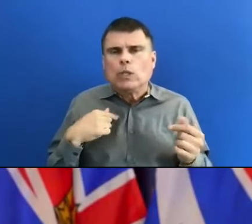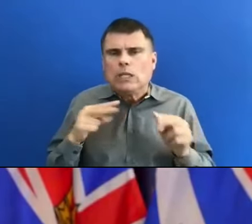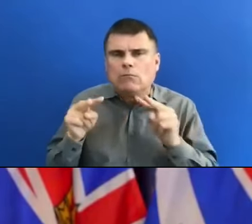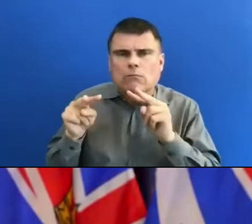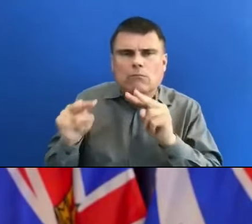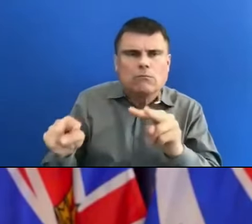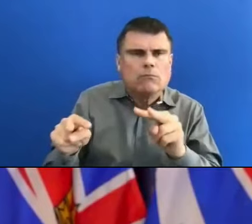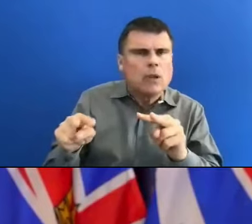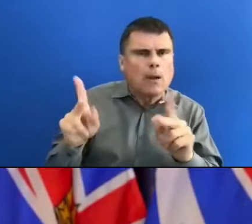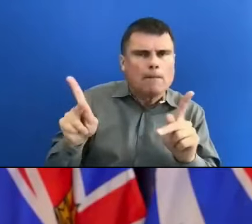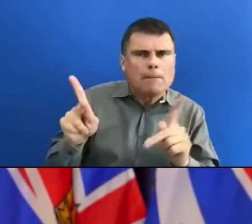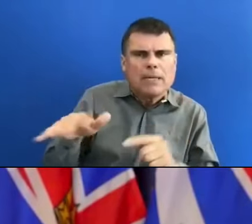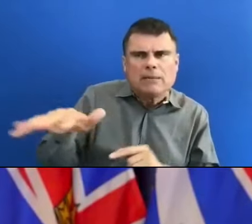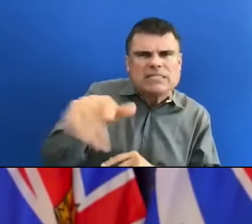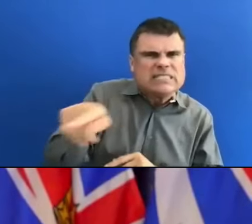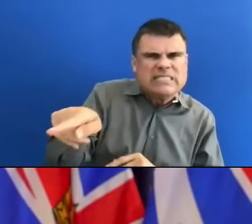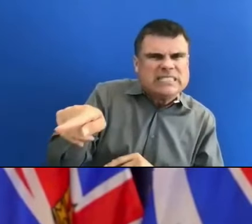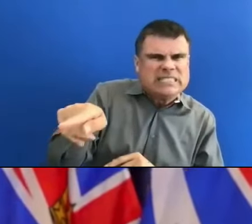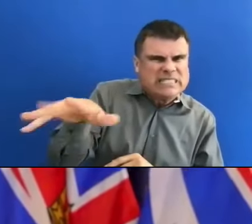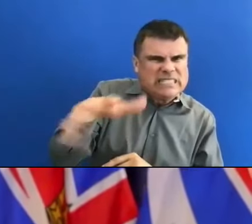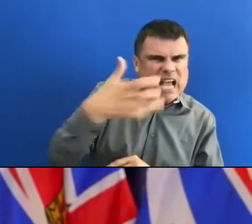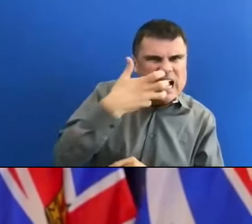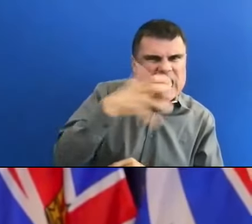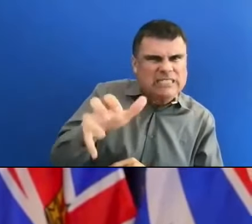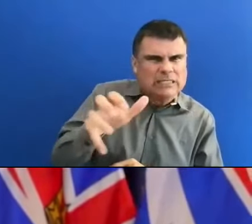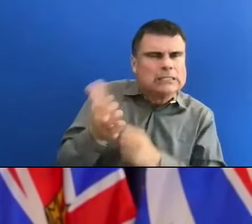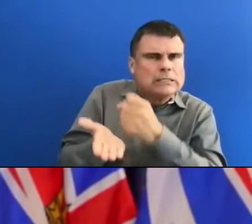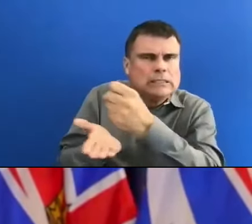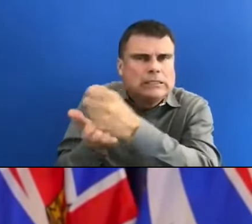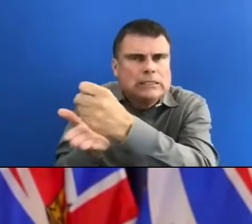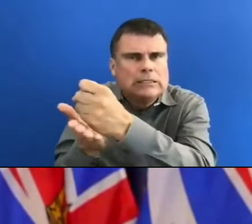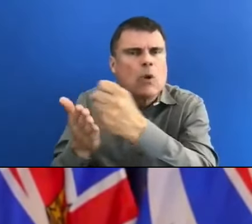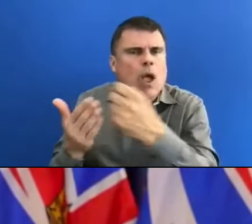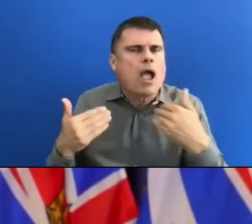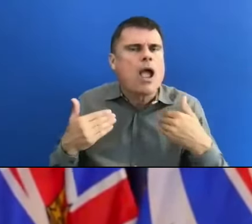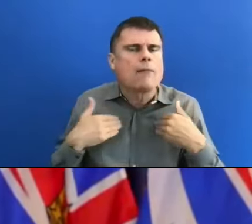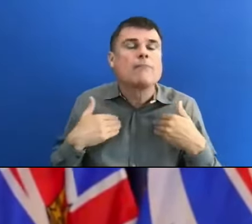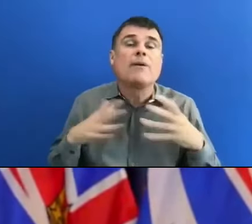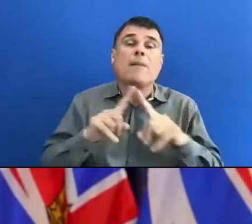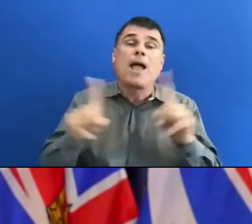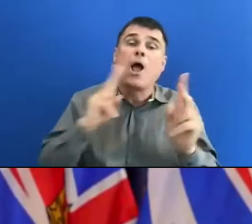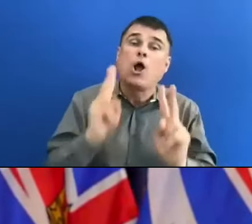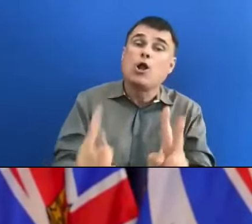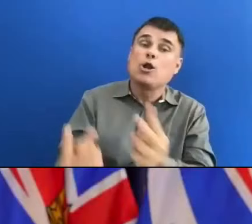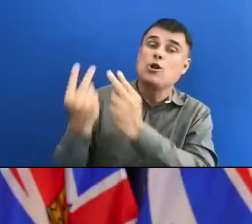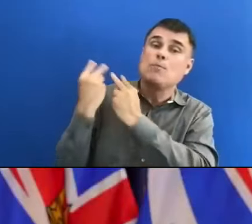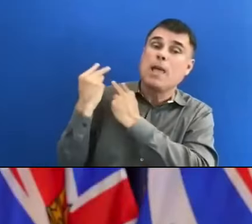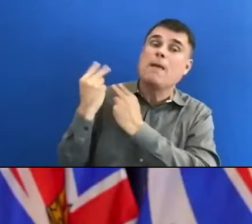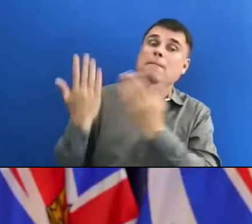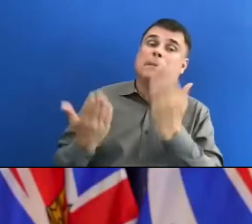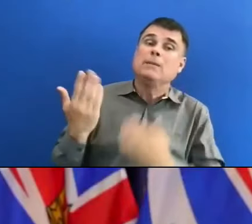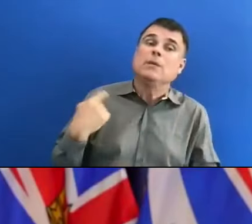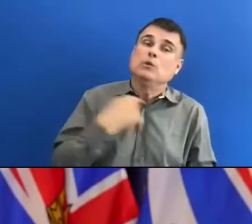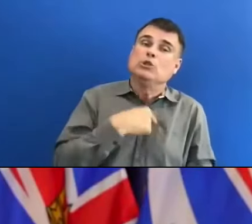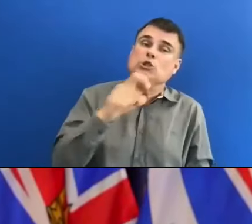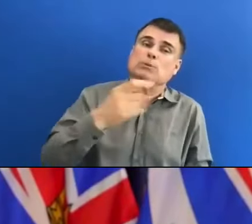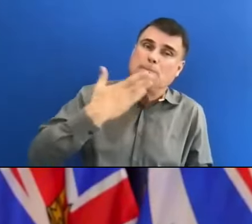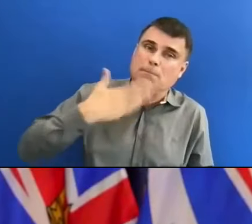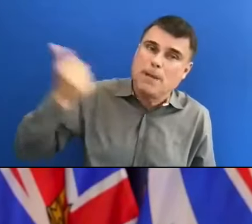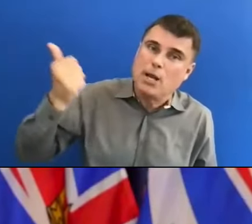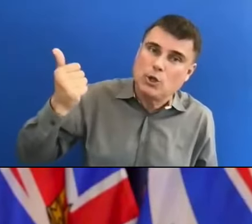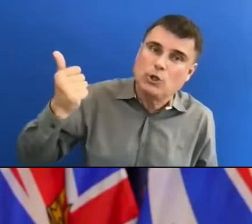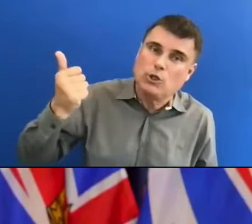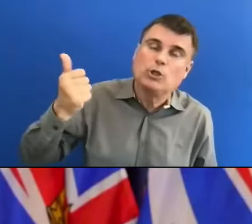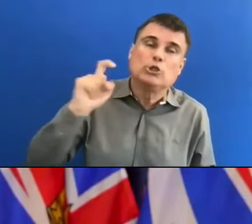Obviously, we can always, in hindsight, have planned to do better and do more. In this instance, I think the big